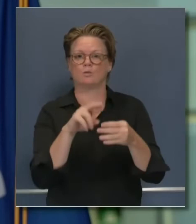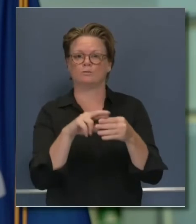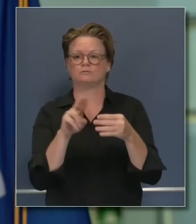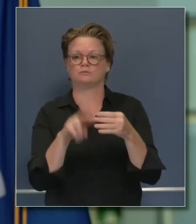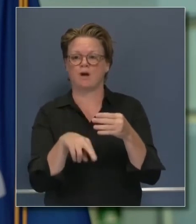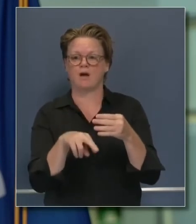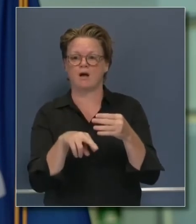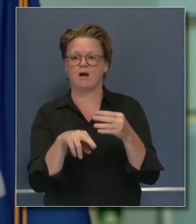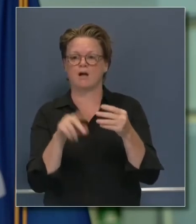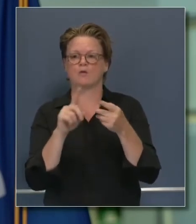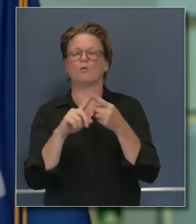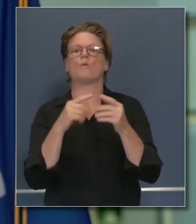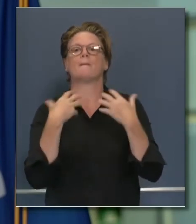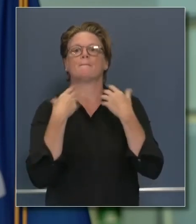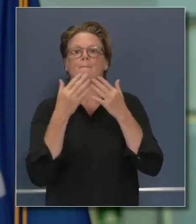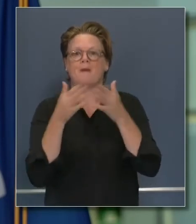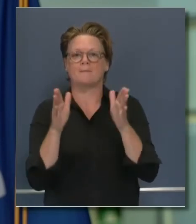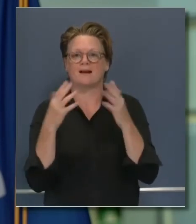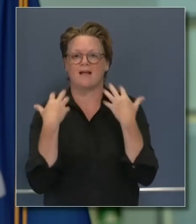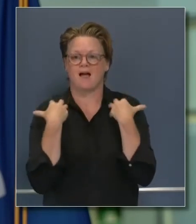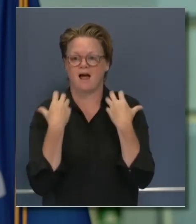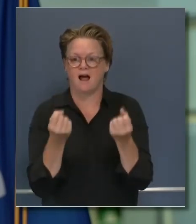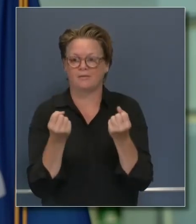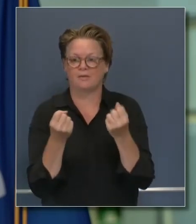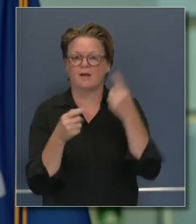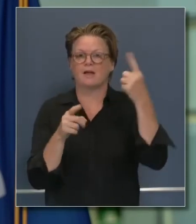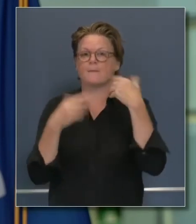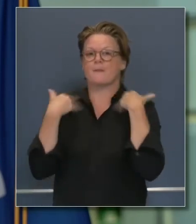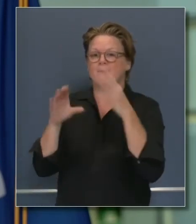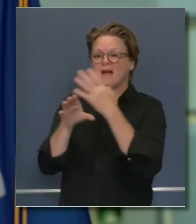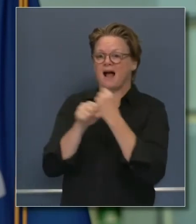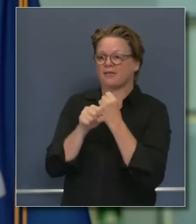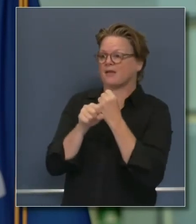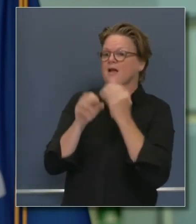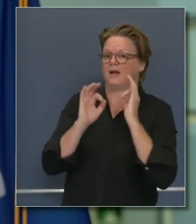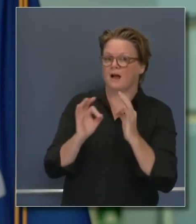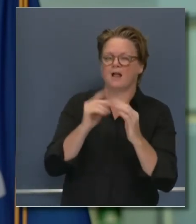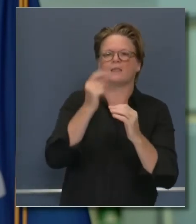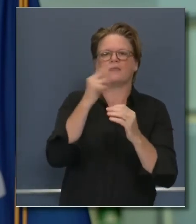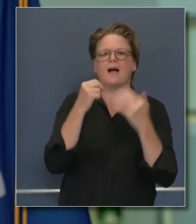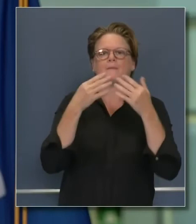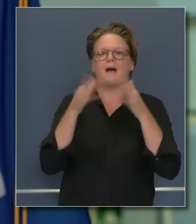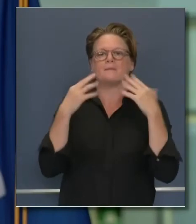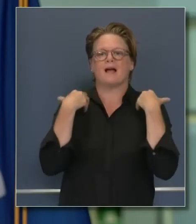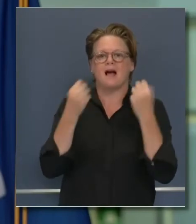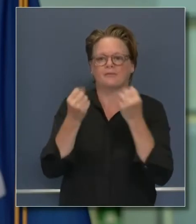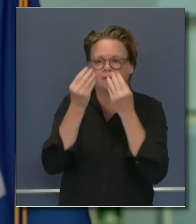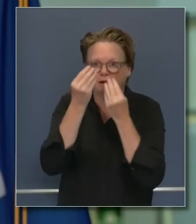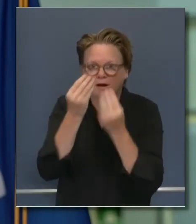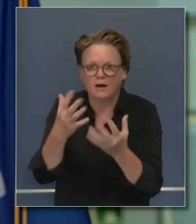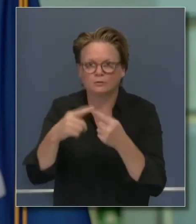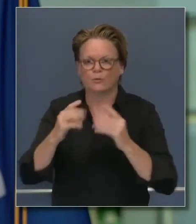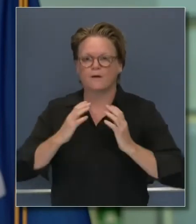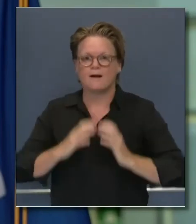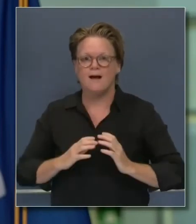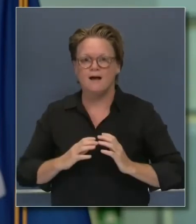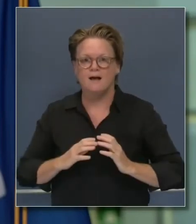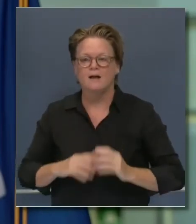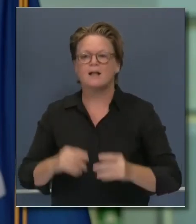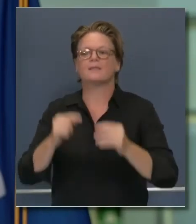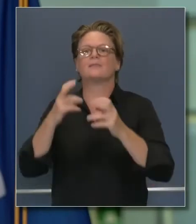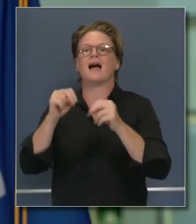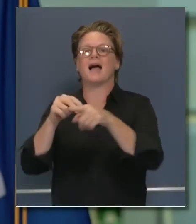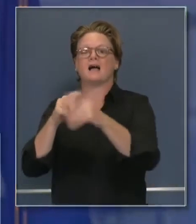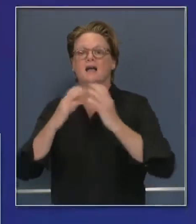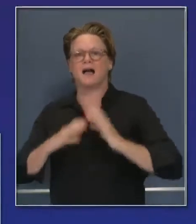departments, to the patient person themselves, to the clinician who might have ordered the test, that's what's included in this price. So that includes